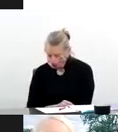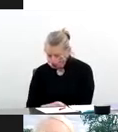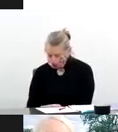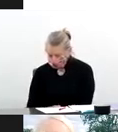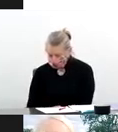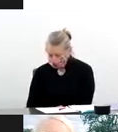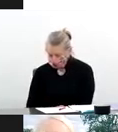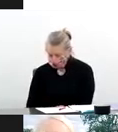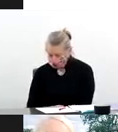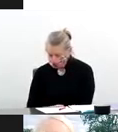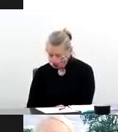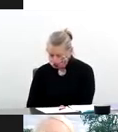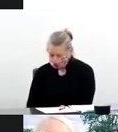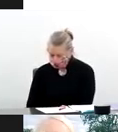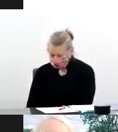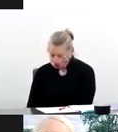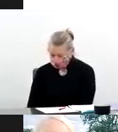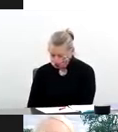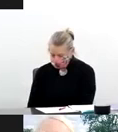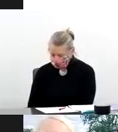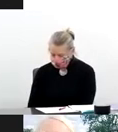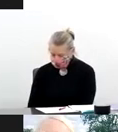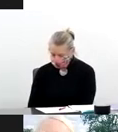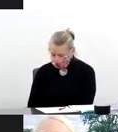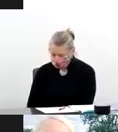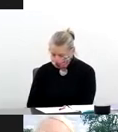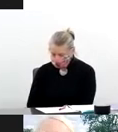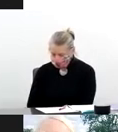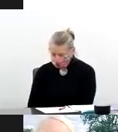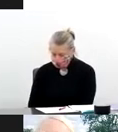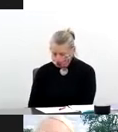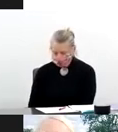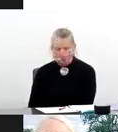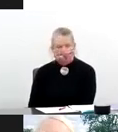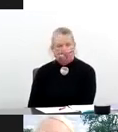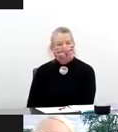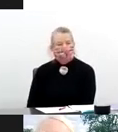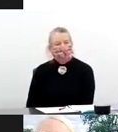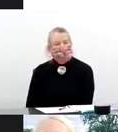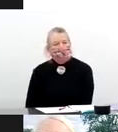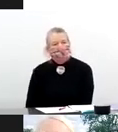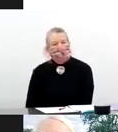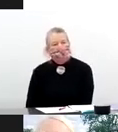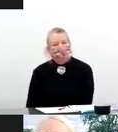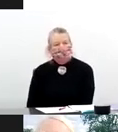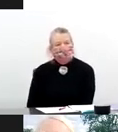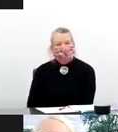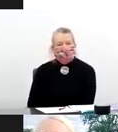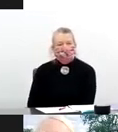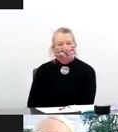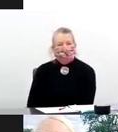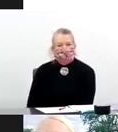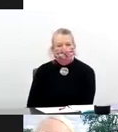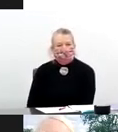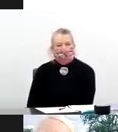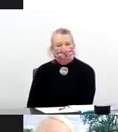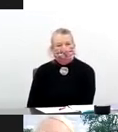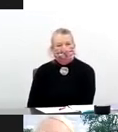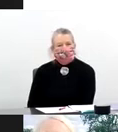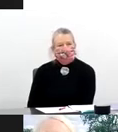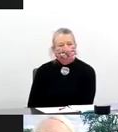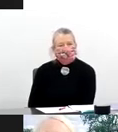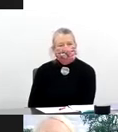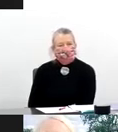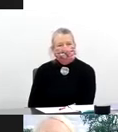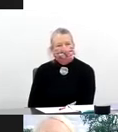development, in which we have what's called a harmonization of the protocols. There are six candidates that are being